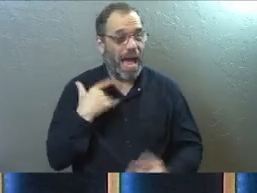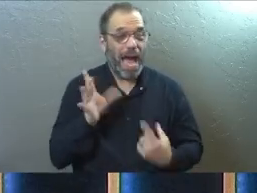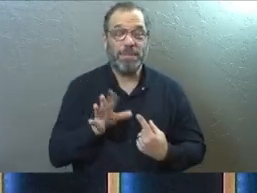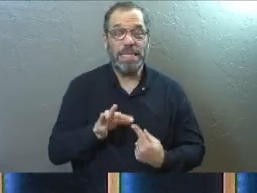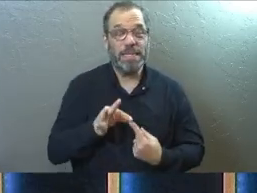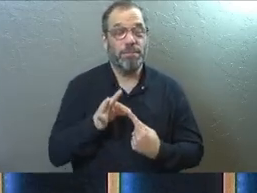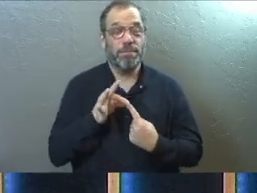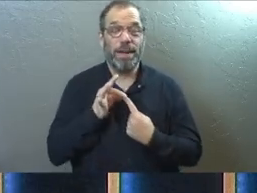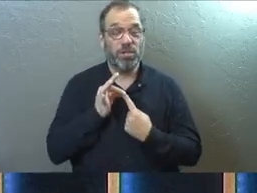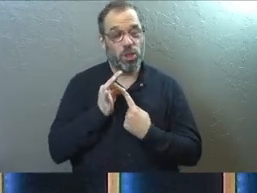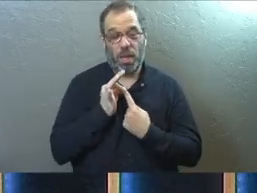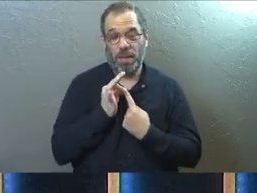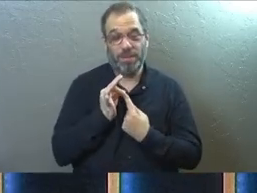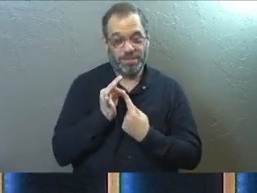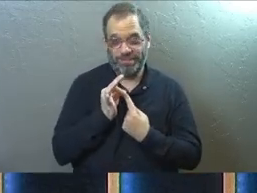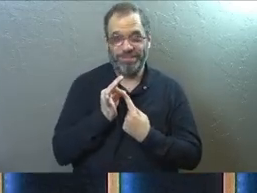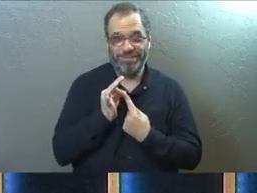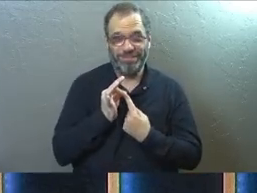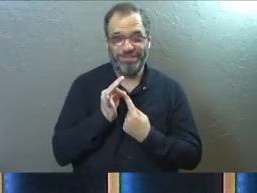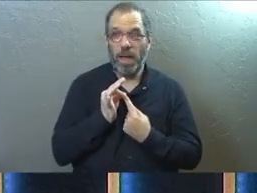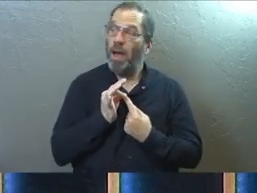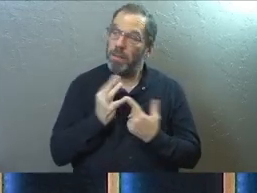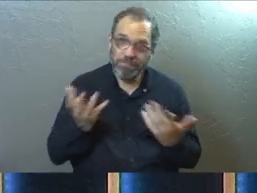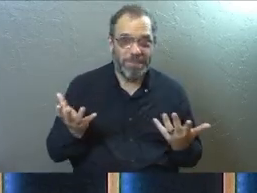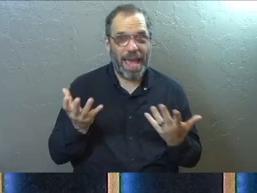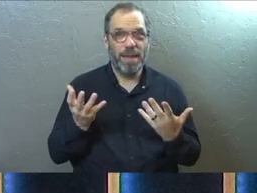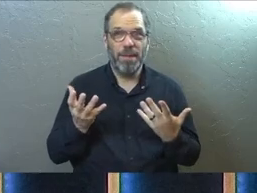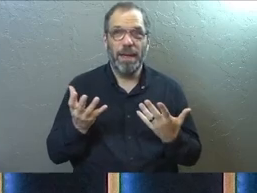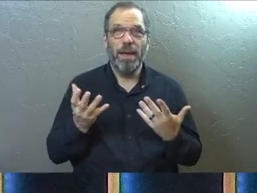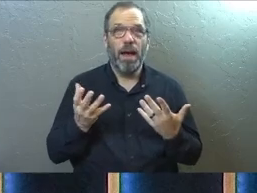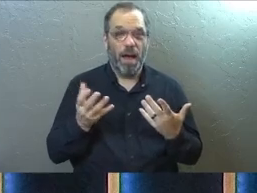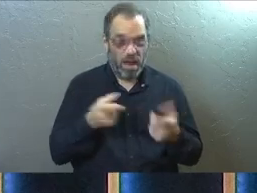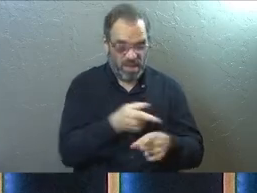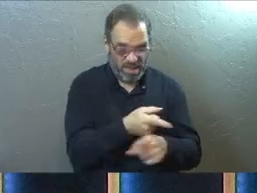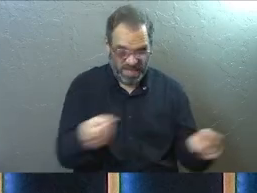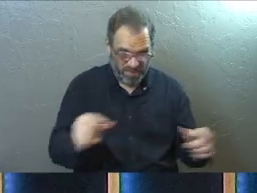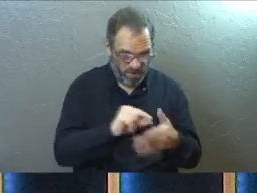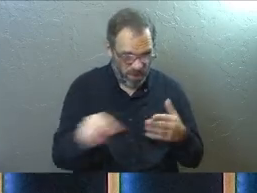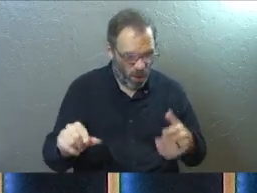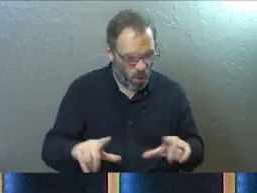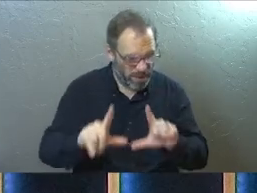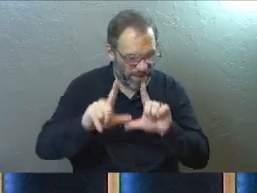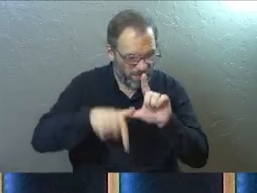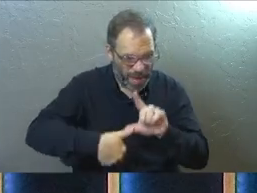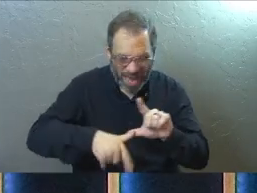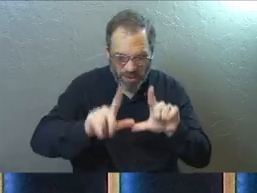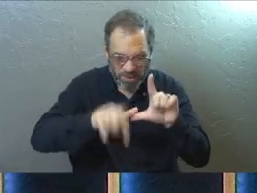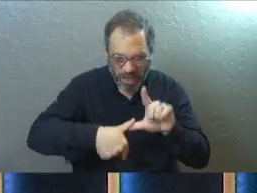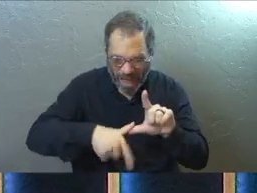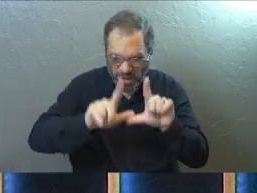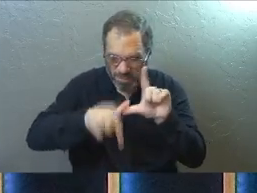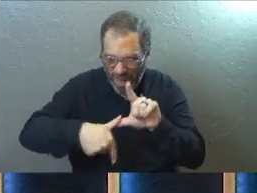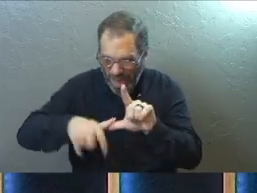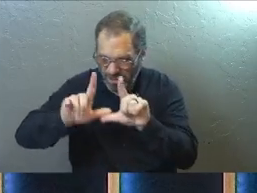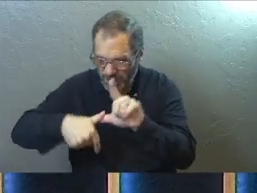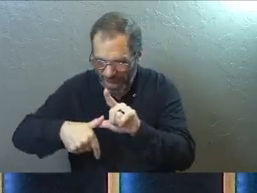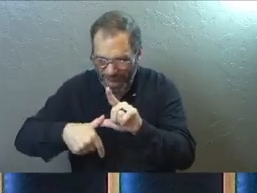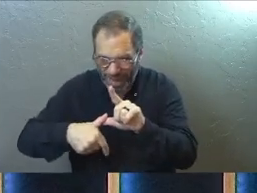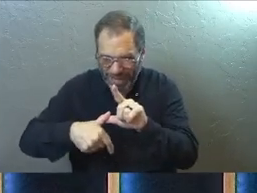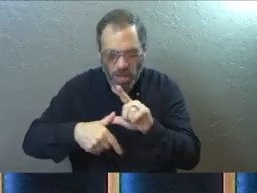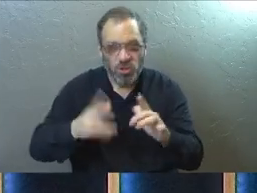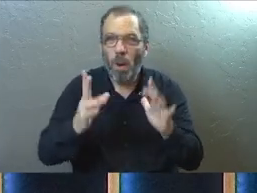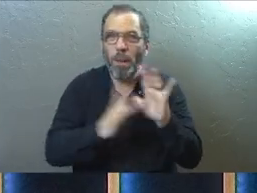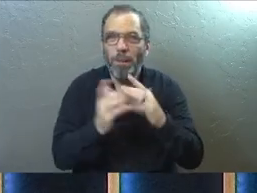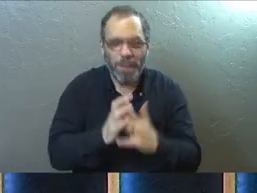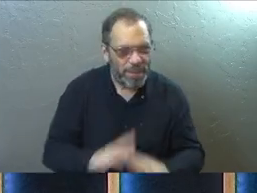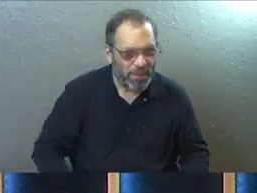special. And there's probably like an expiration date on a lot of these verses, really. And so I get to look